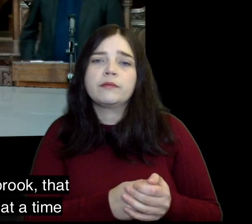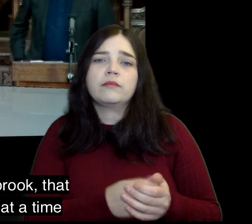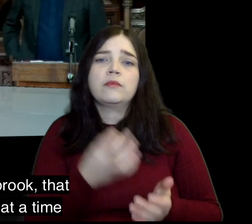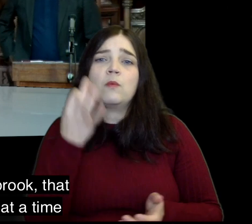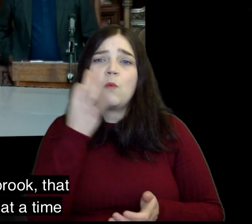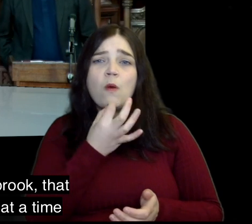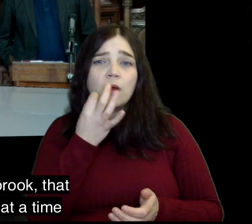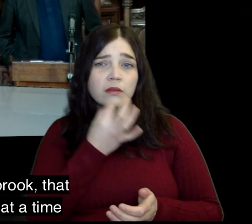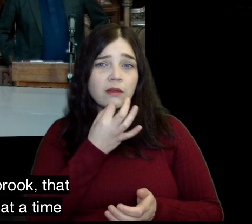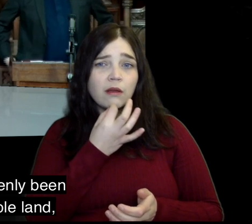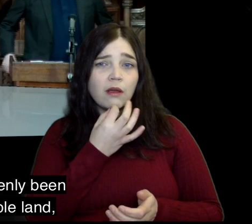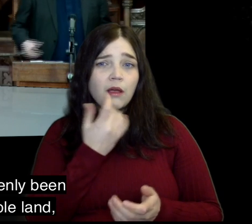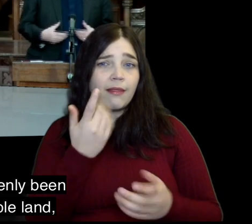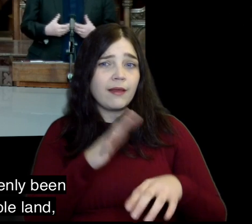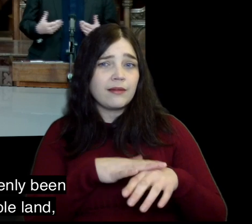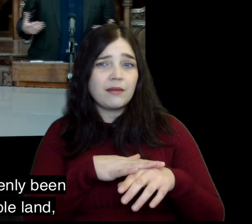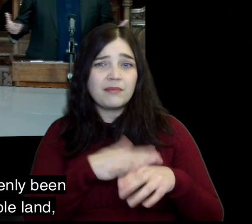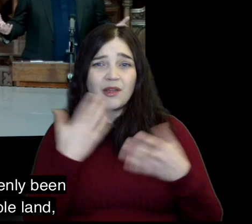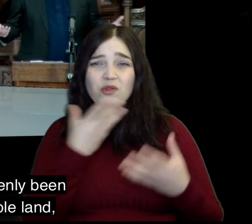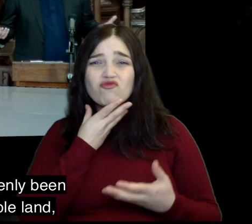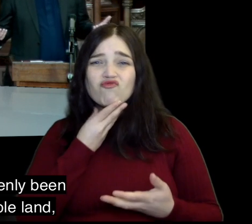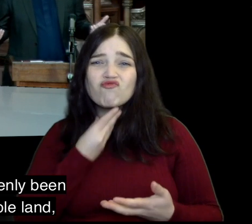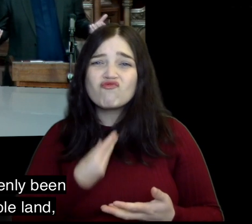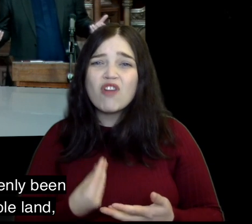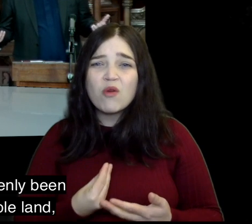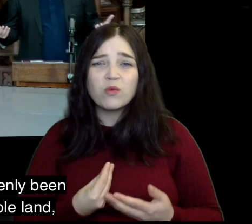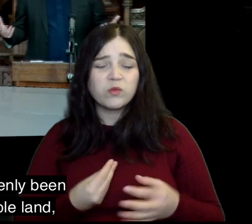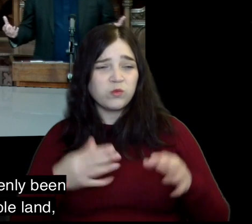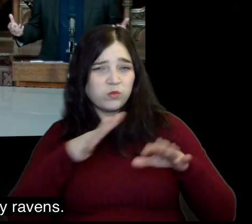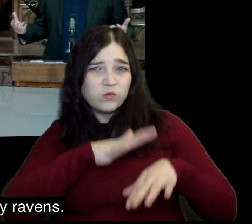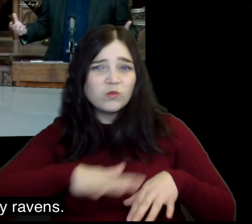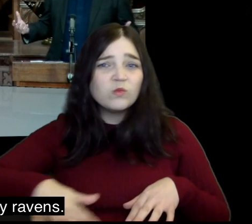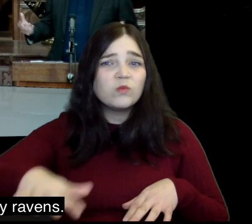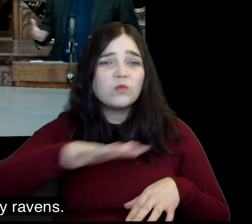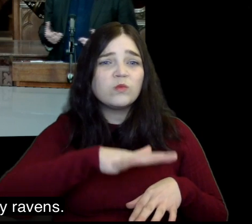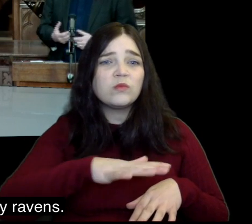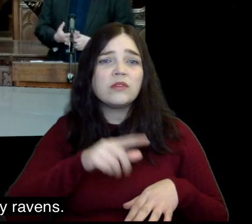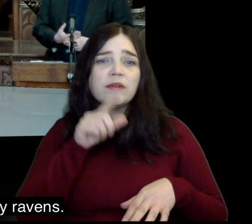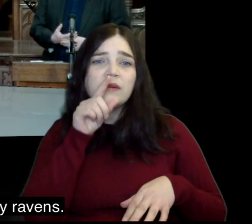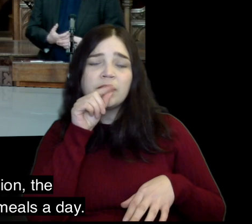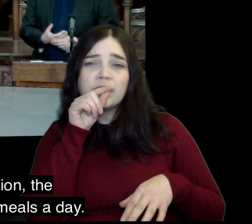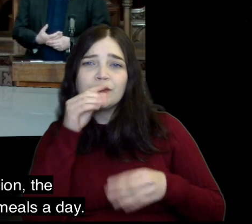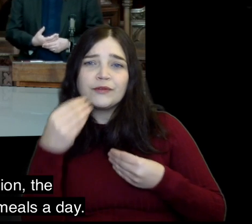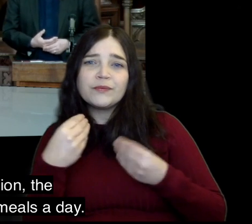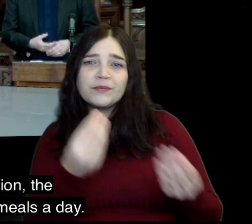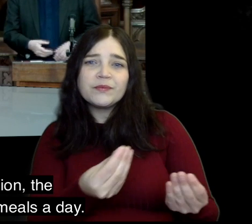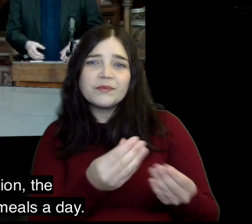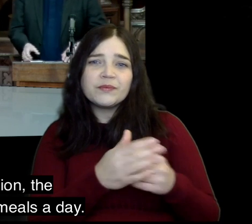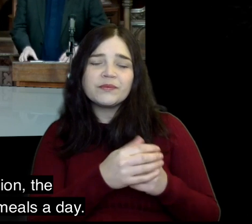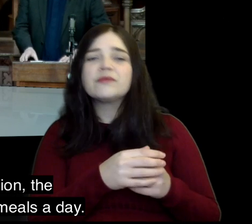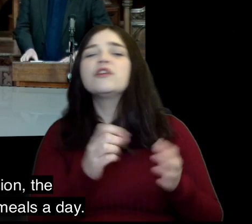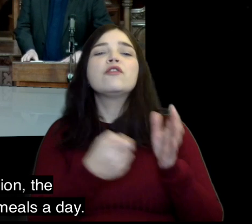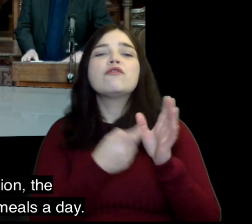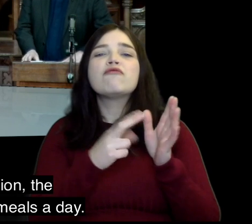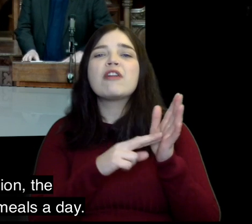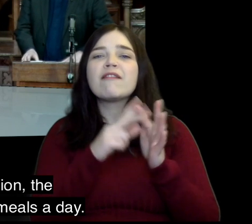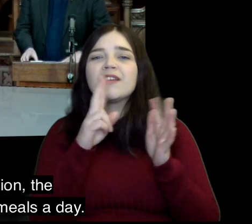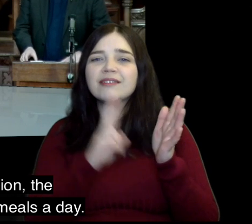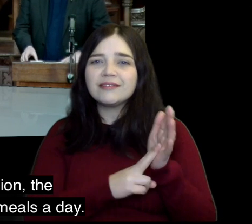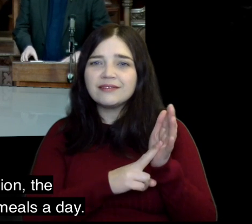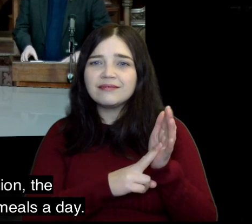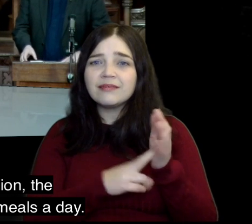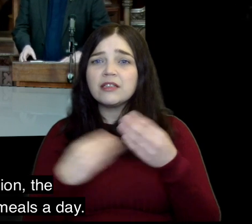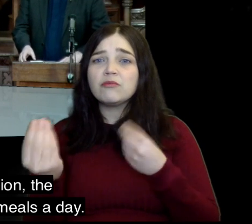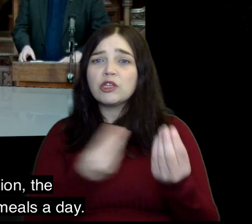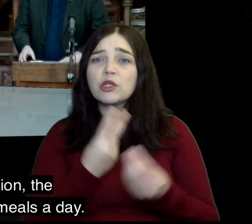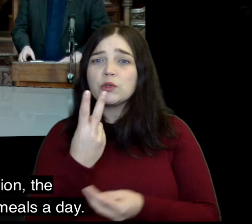that brings water water at a time where there's suddenly been drought in the whole land and there he's fed by ravens I love the